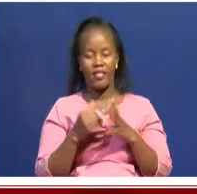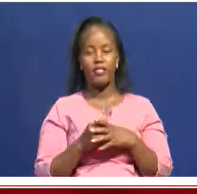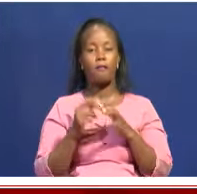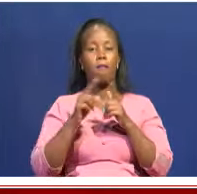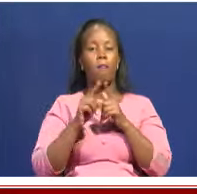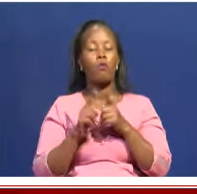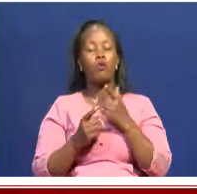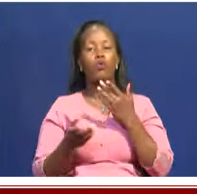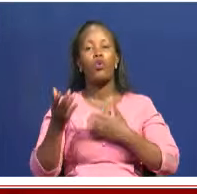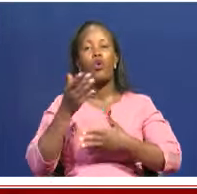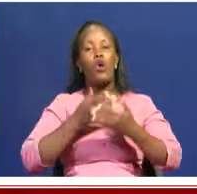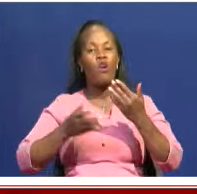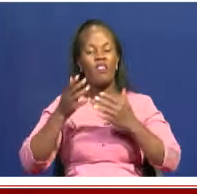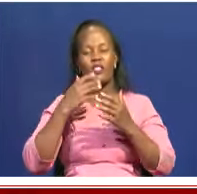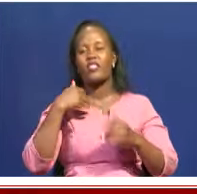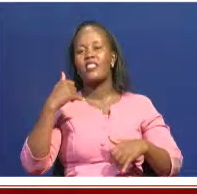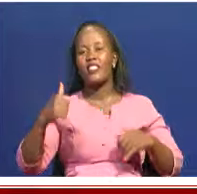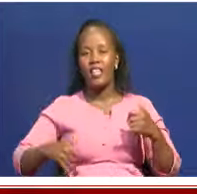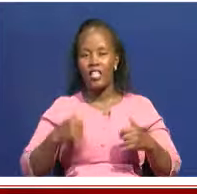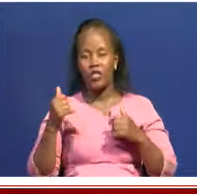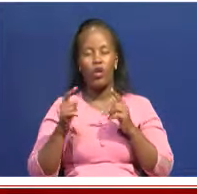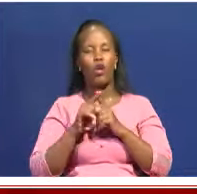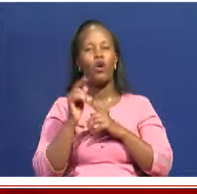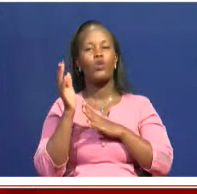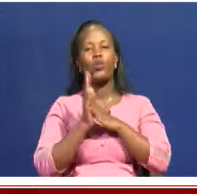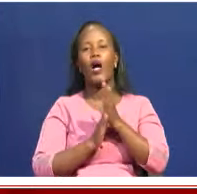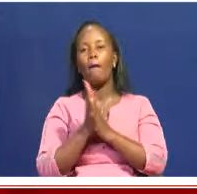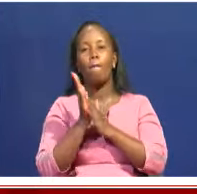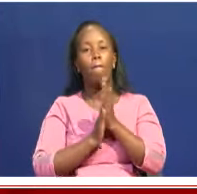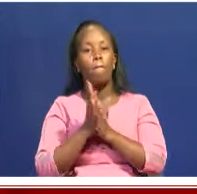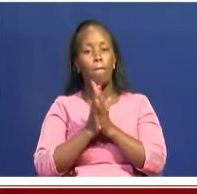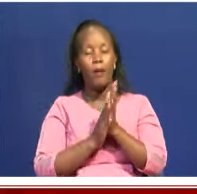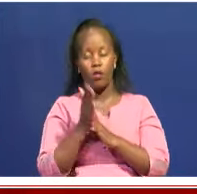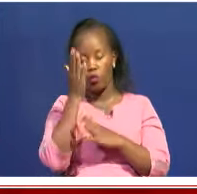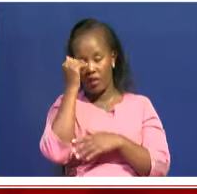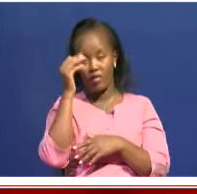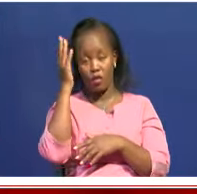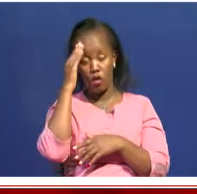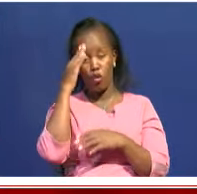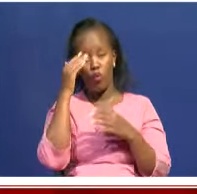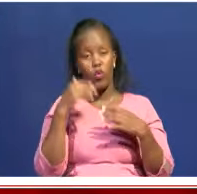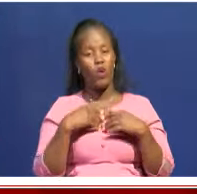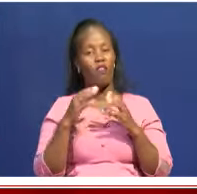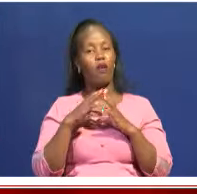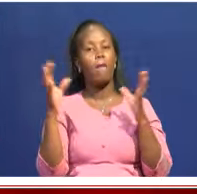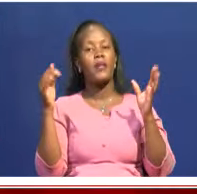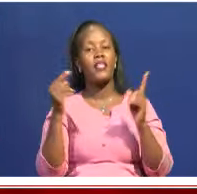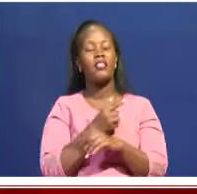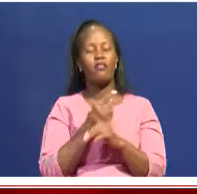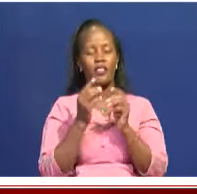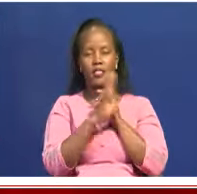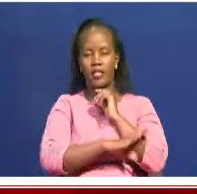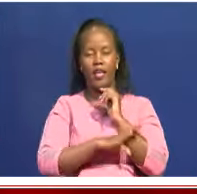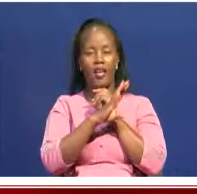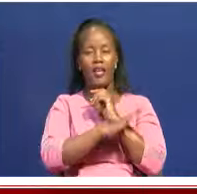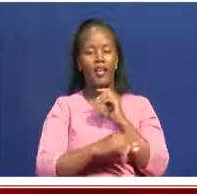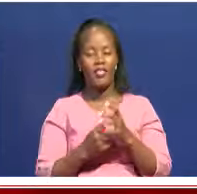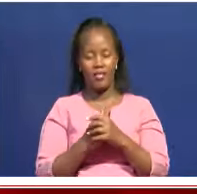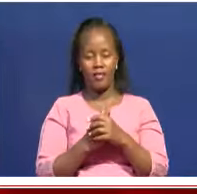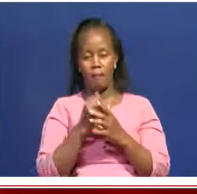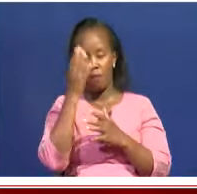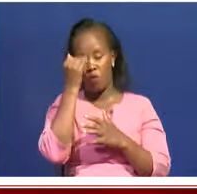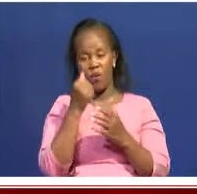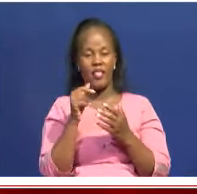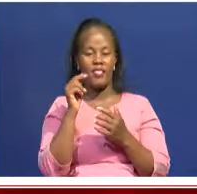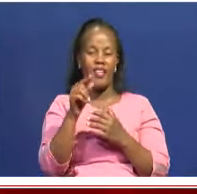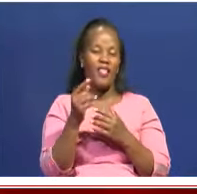conversation that I really enjoy and I'm passionate about because I know that we shall make a difference in this country. Because this is a conversation that has just been spoken